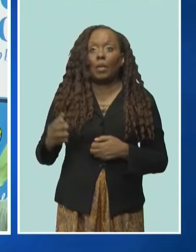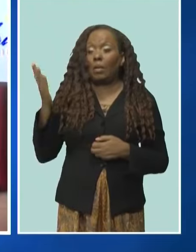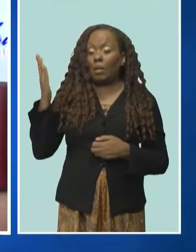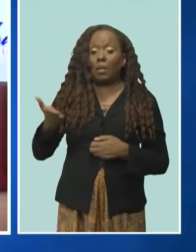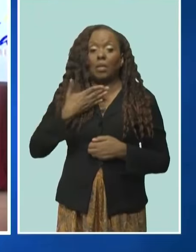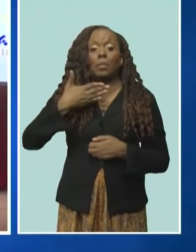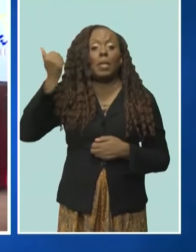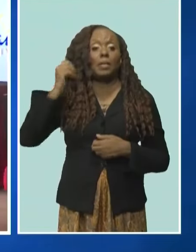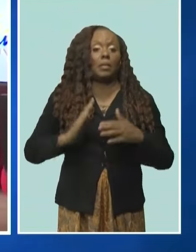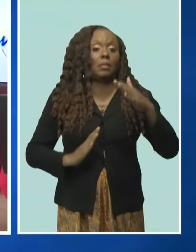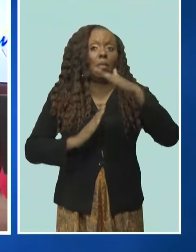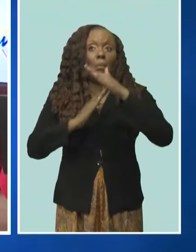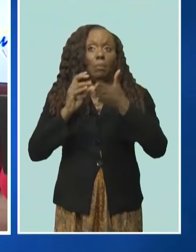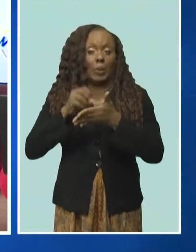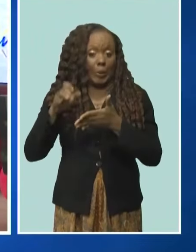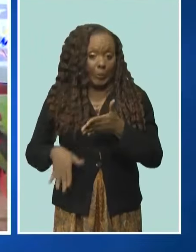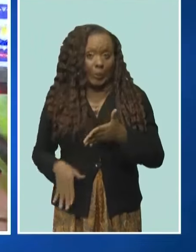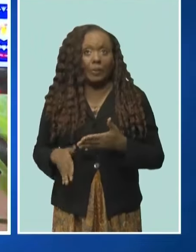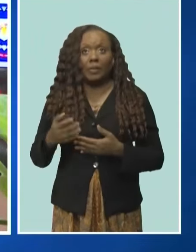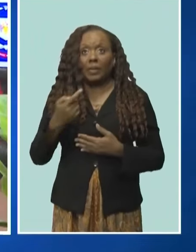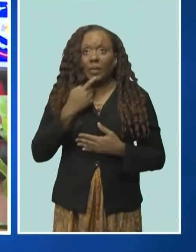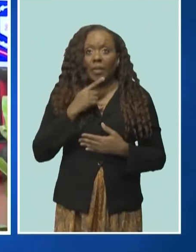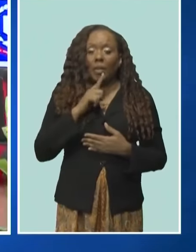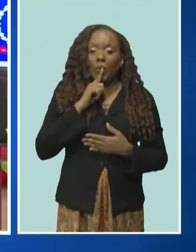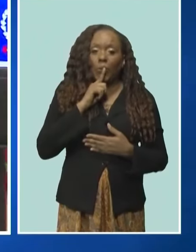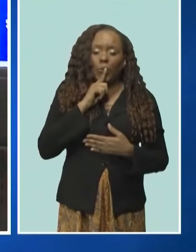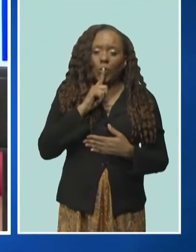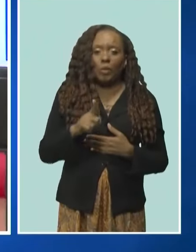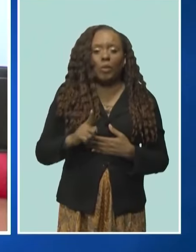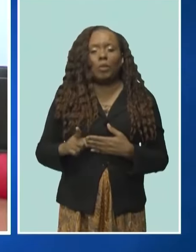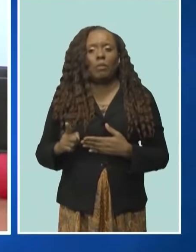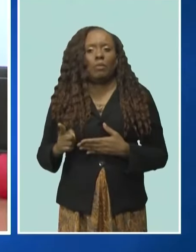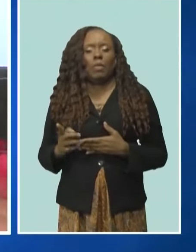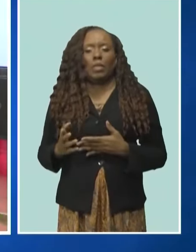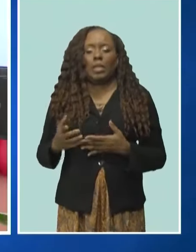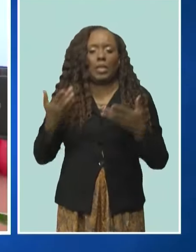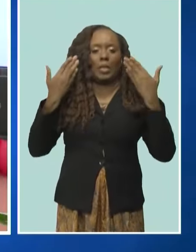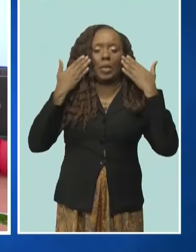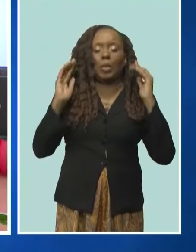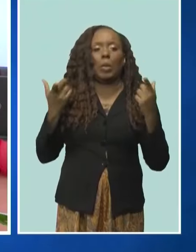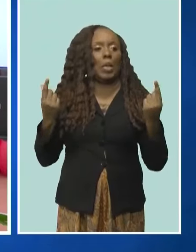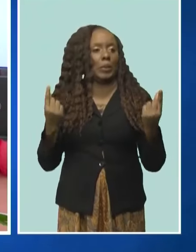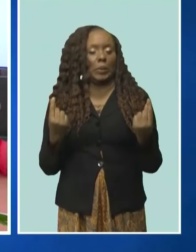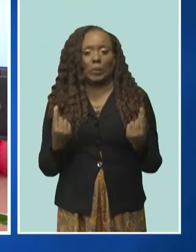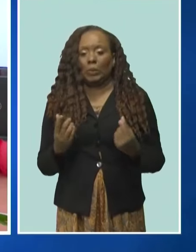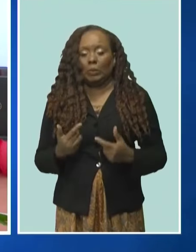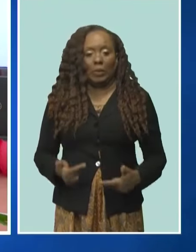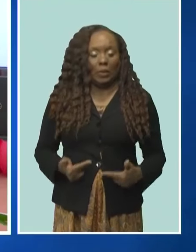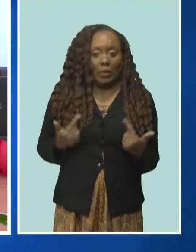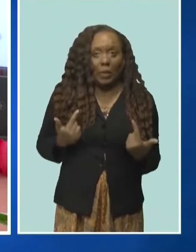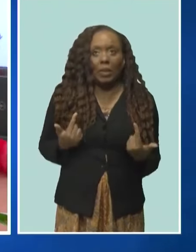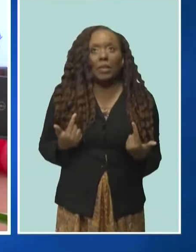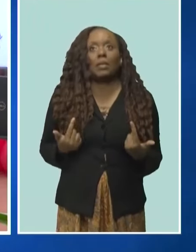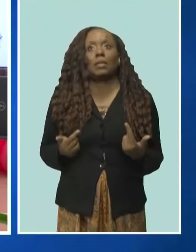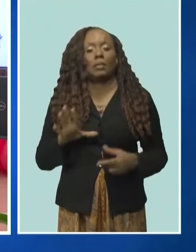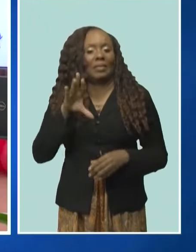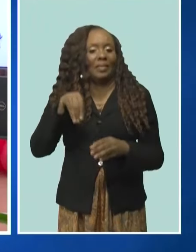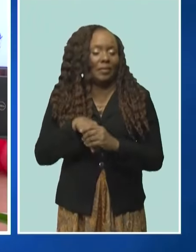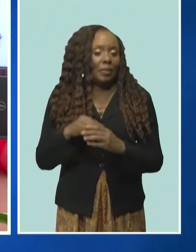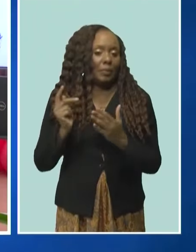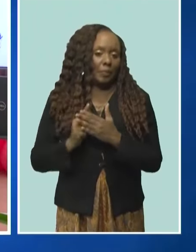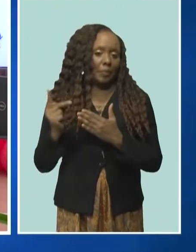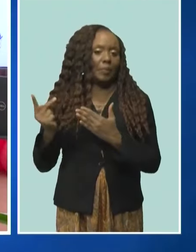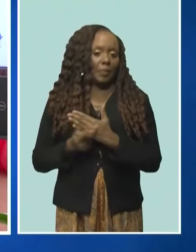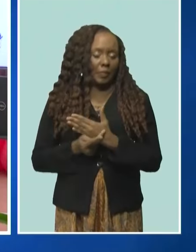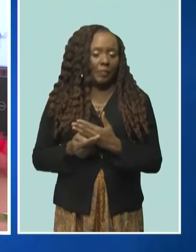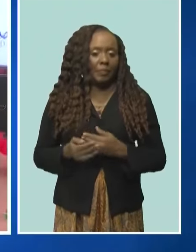outstanding at the end of the course, says she was at crossroads in her life, not knowing what to do, and so took a chance